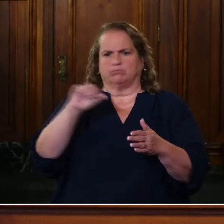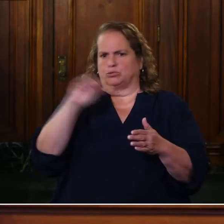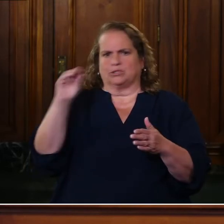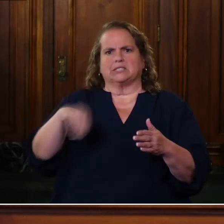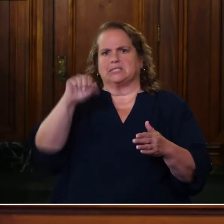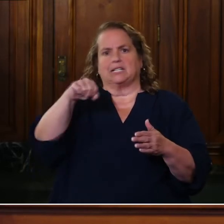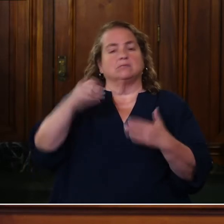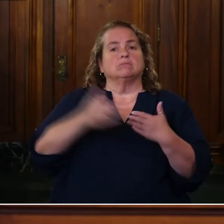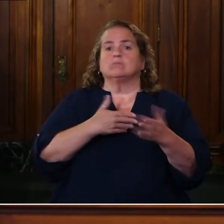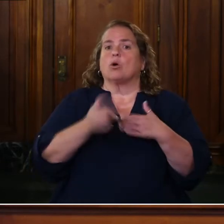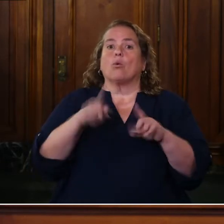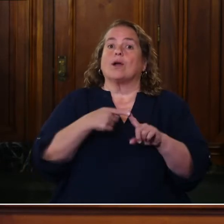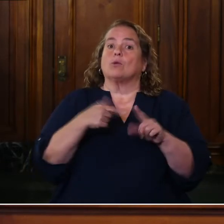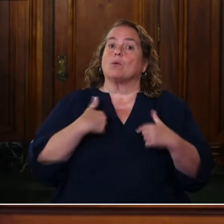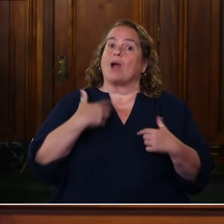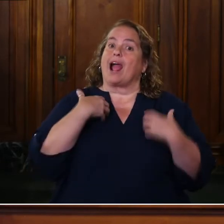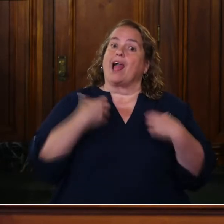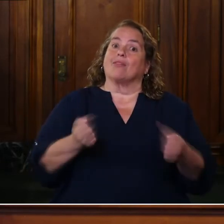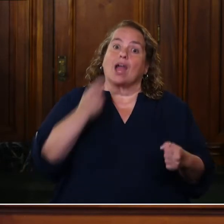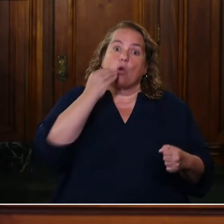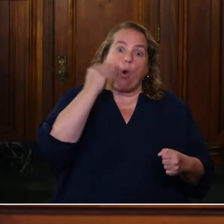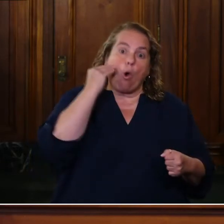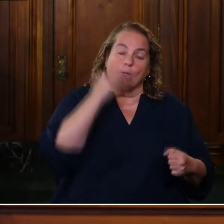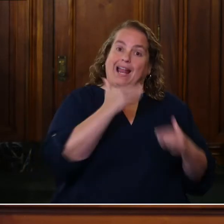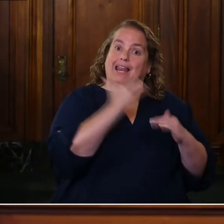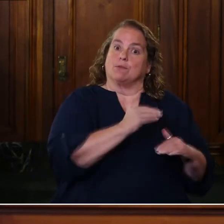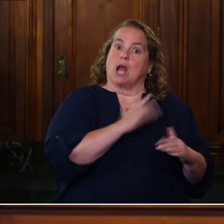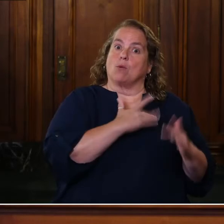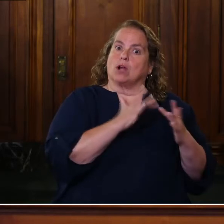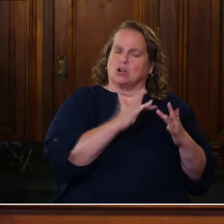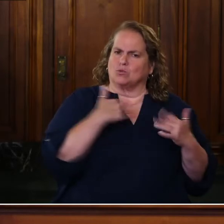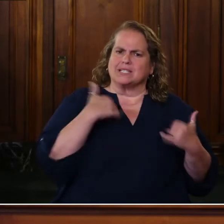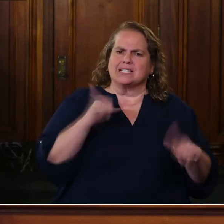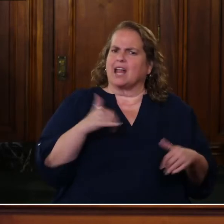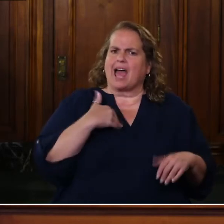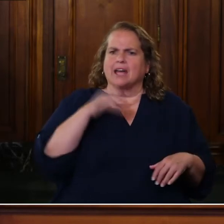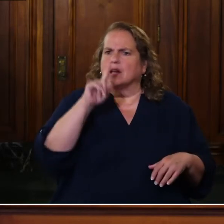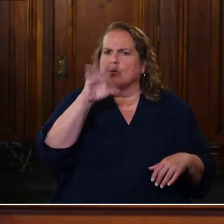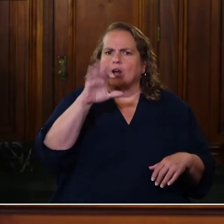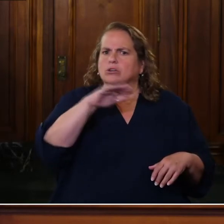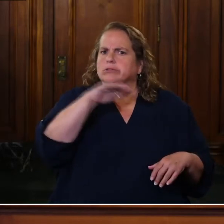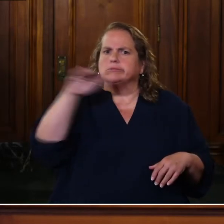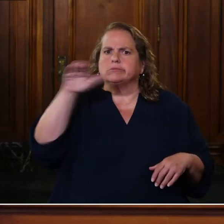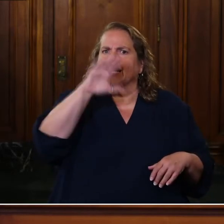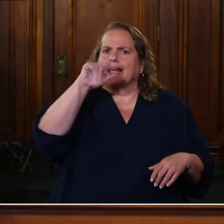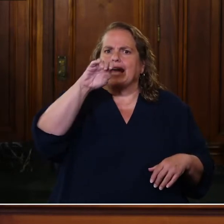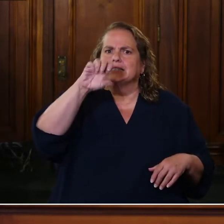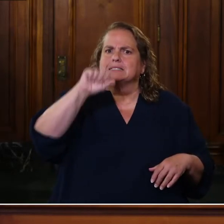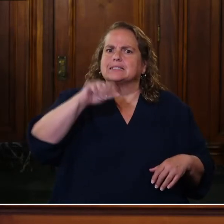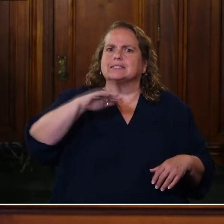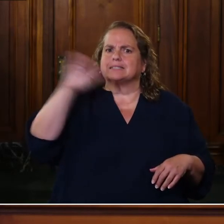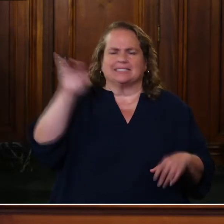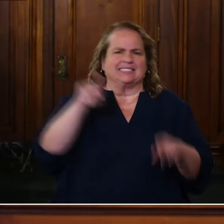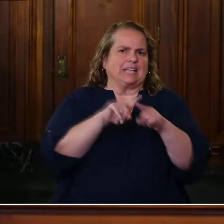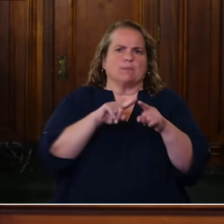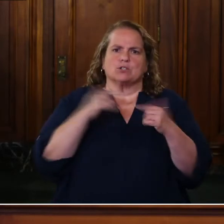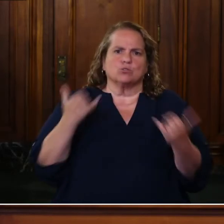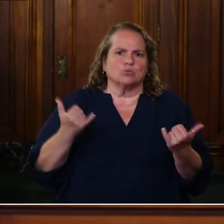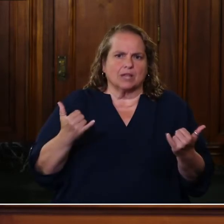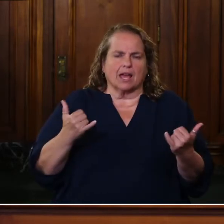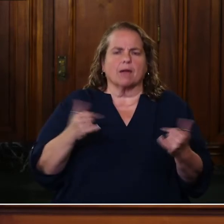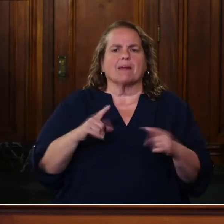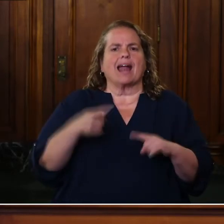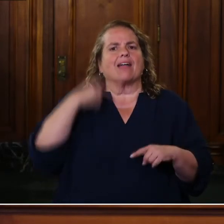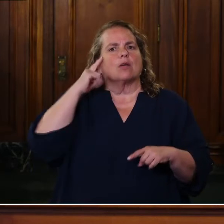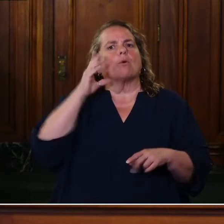were healthy at home, uh, and limiting our contacts, we still have 100-something cases about what we have today. Um, I think it'll